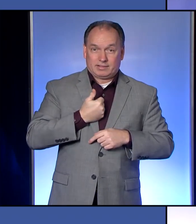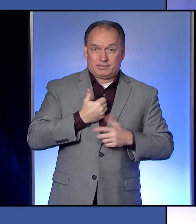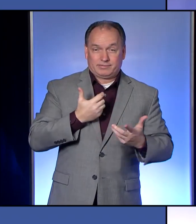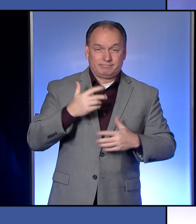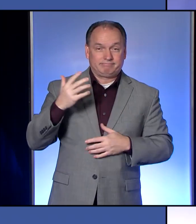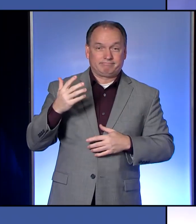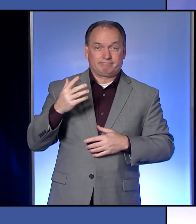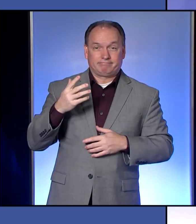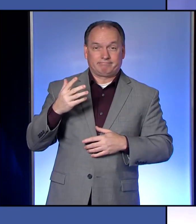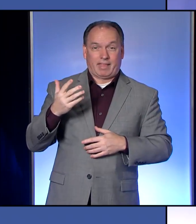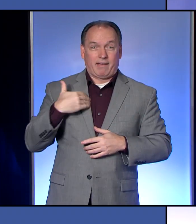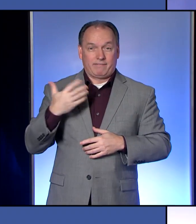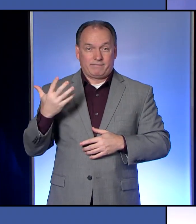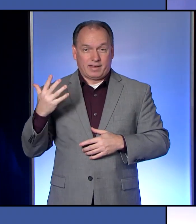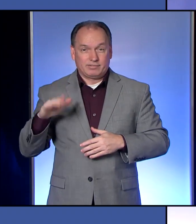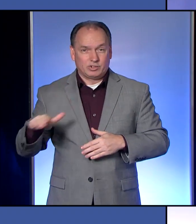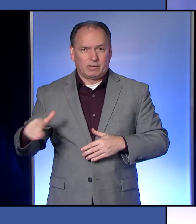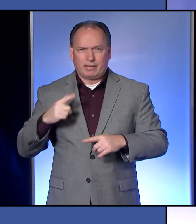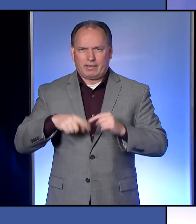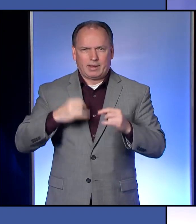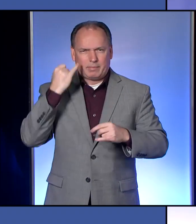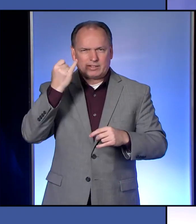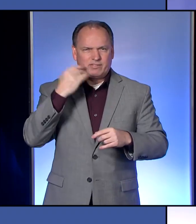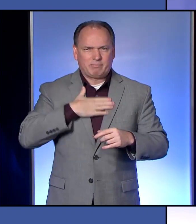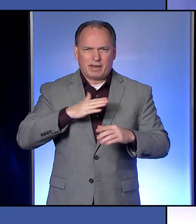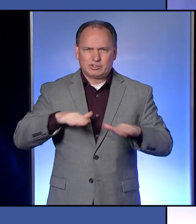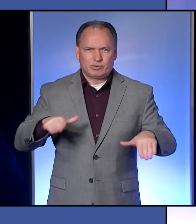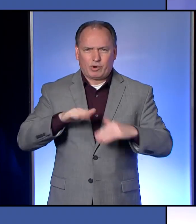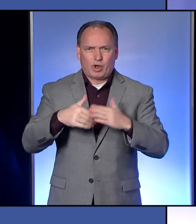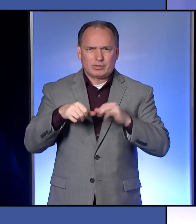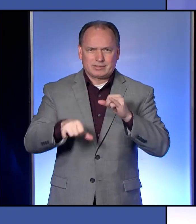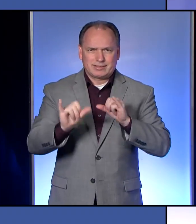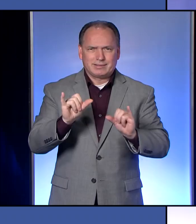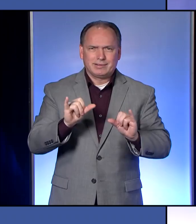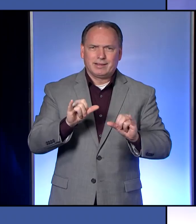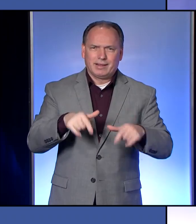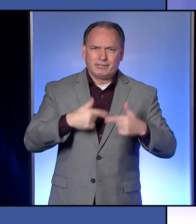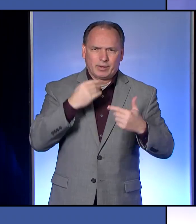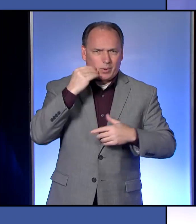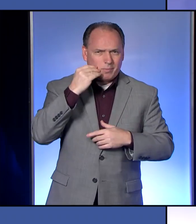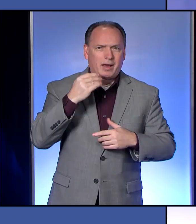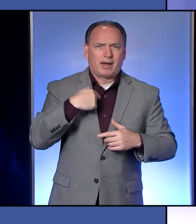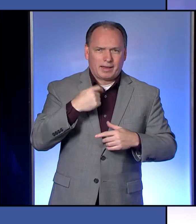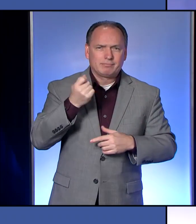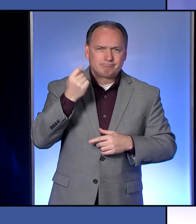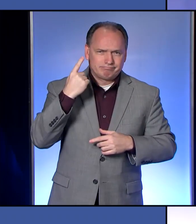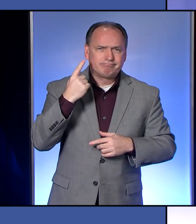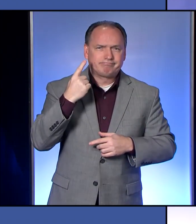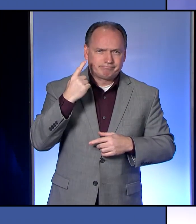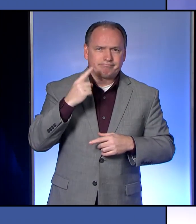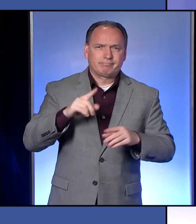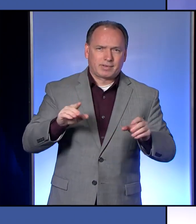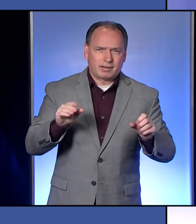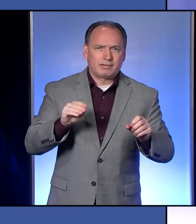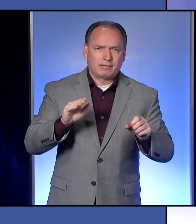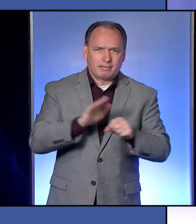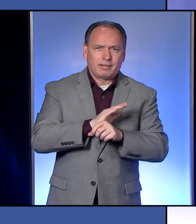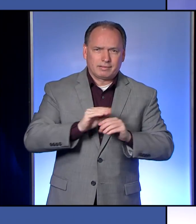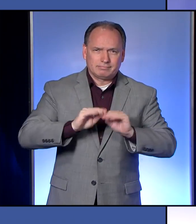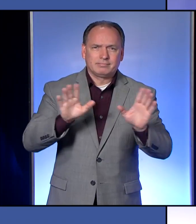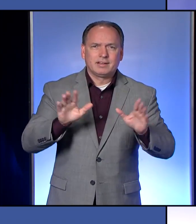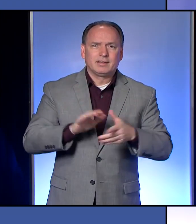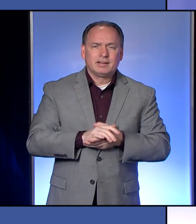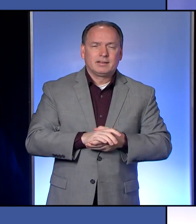about how, wow, I can't imagine what this would have been like if my children were all still living at home. So I do really appreciate you